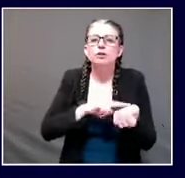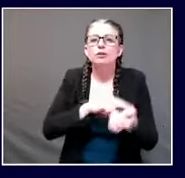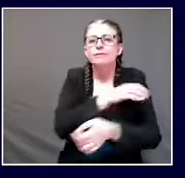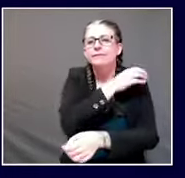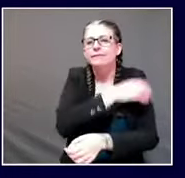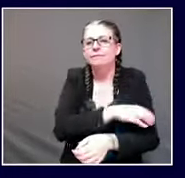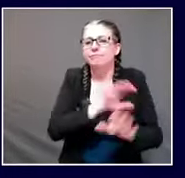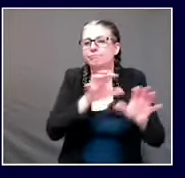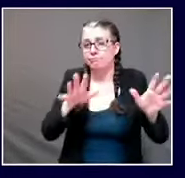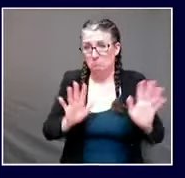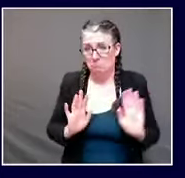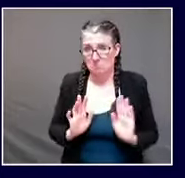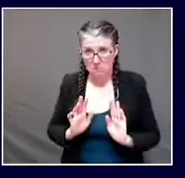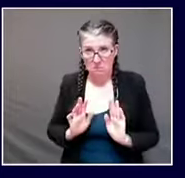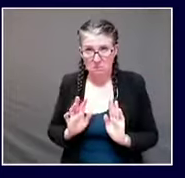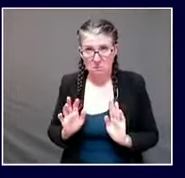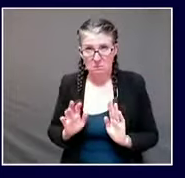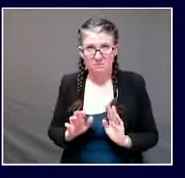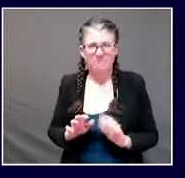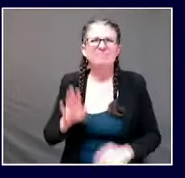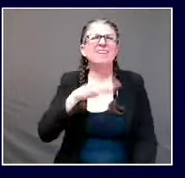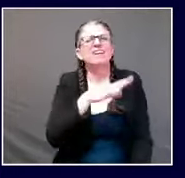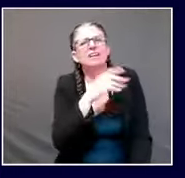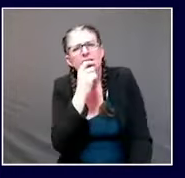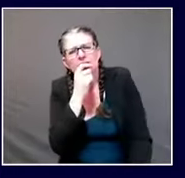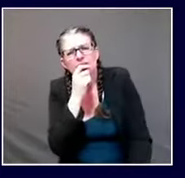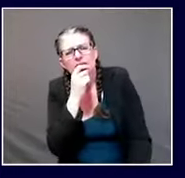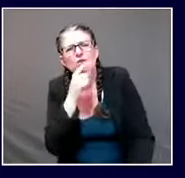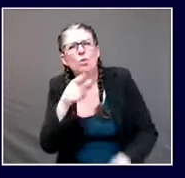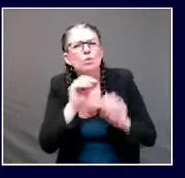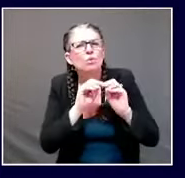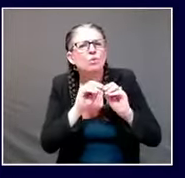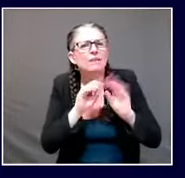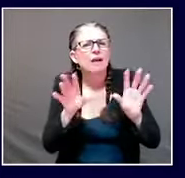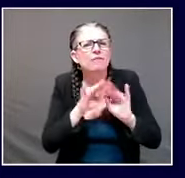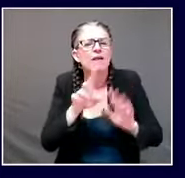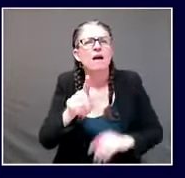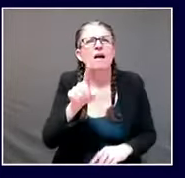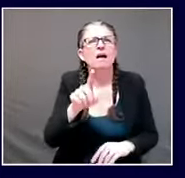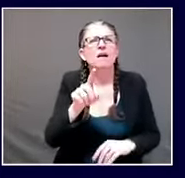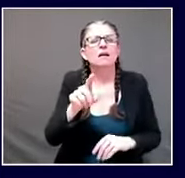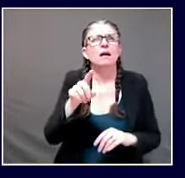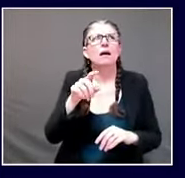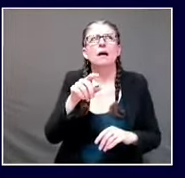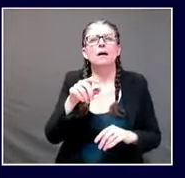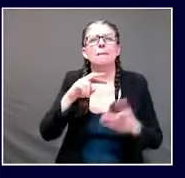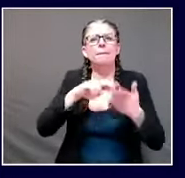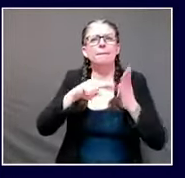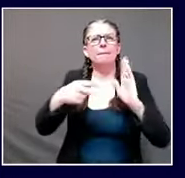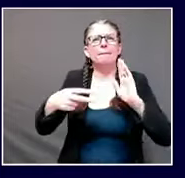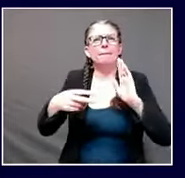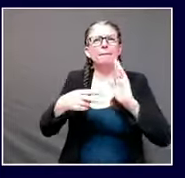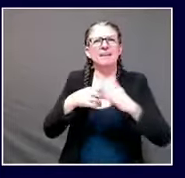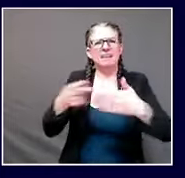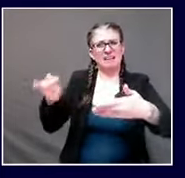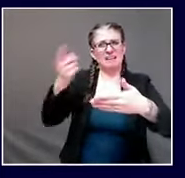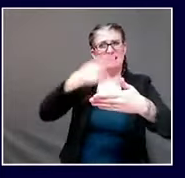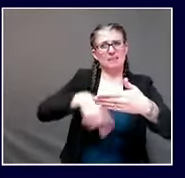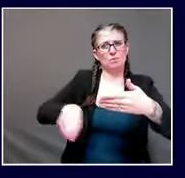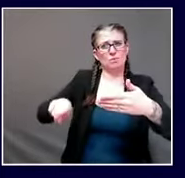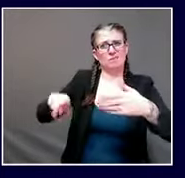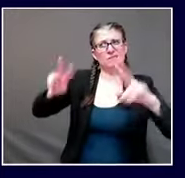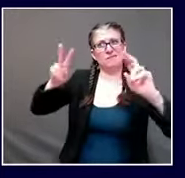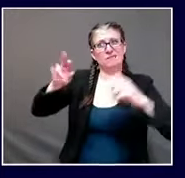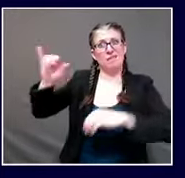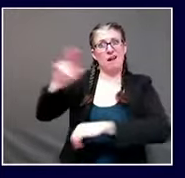cut back to 45 just for next week or moving forward or uh i'd have to check and see uh exactly uh what